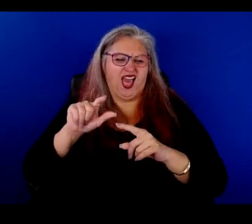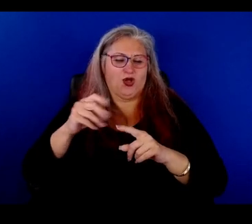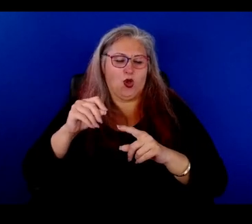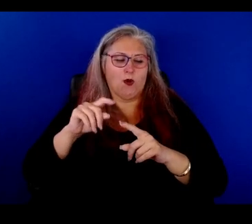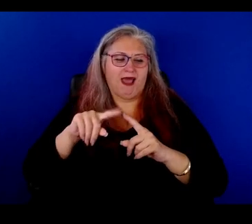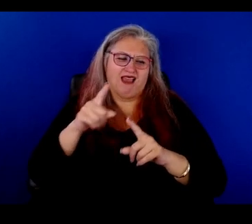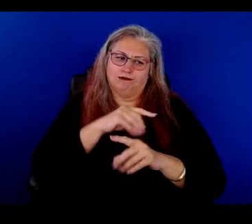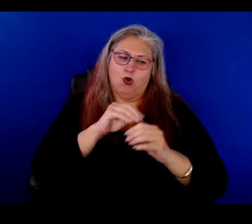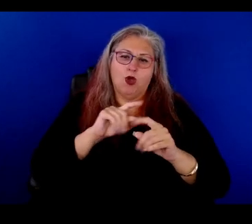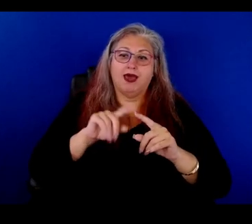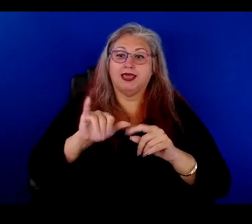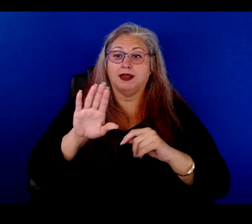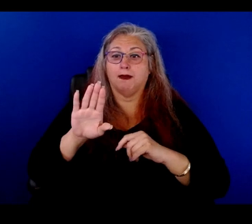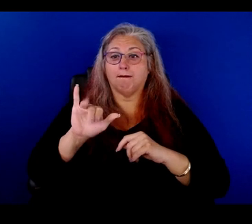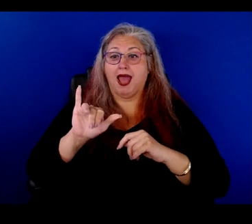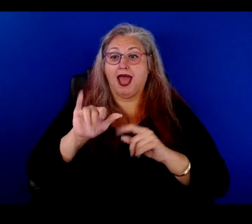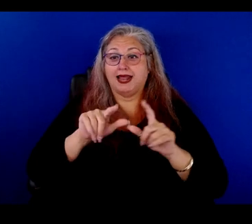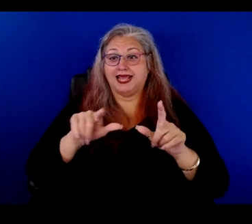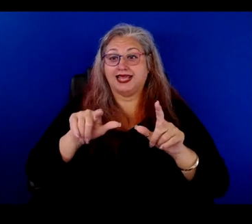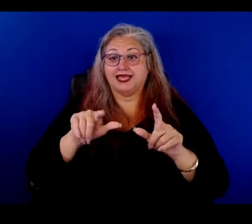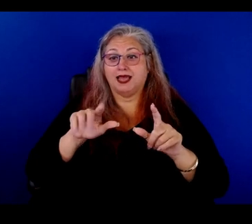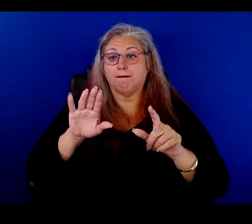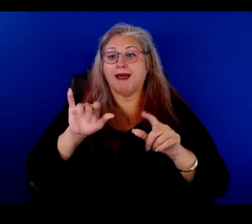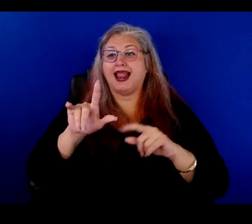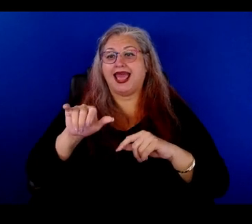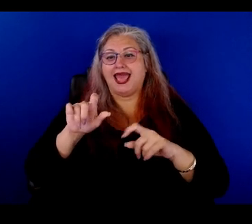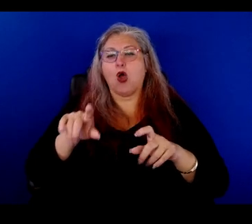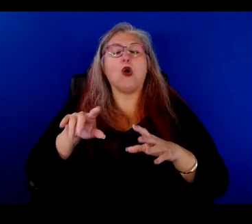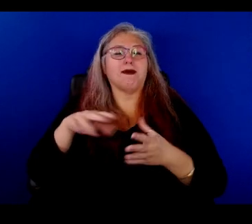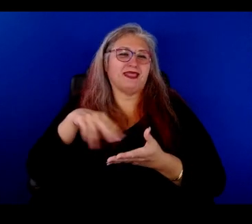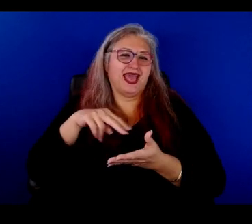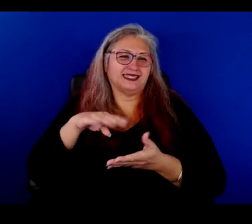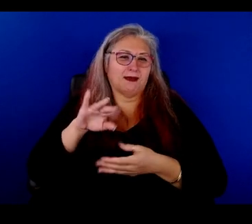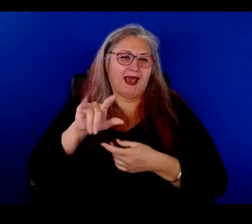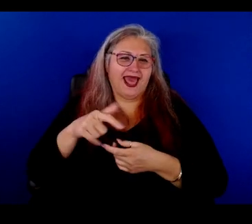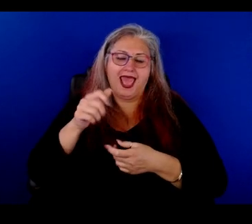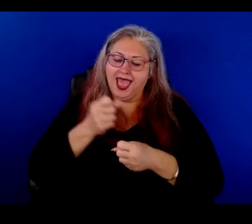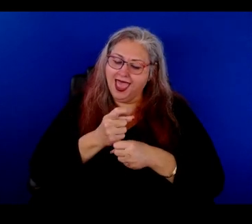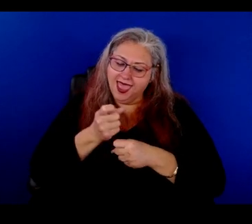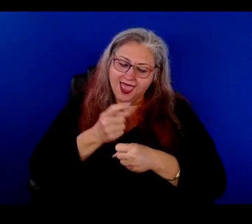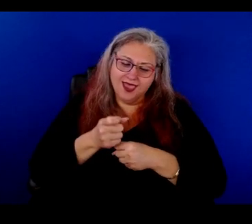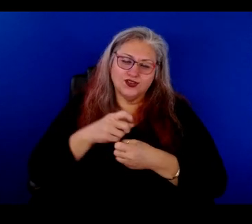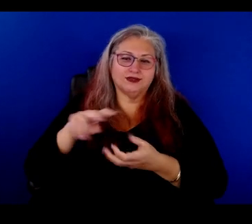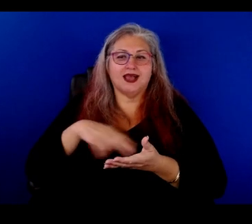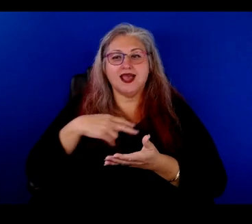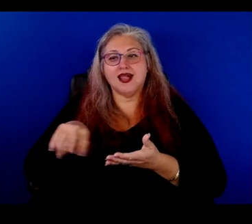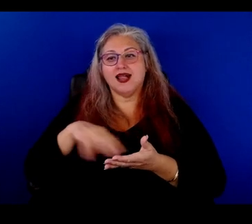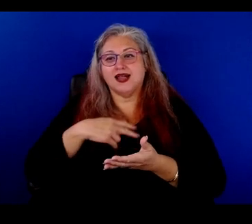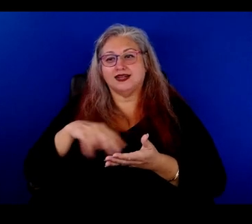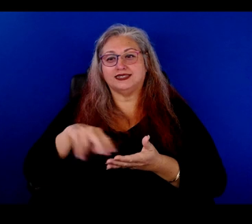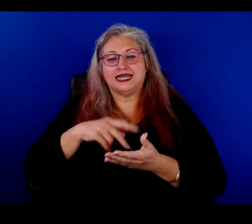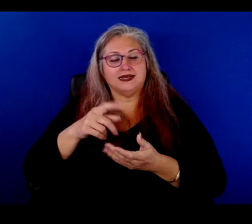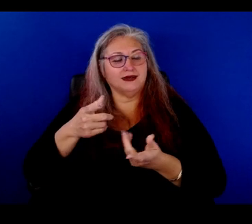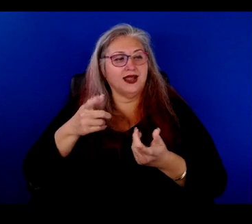highlight, uh, the baile, the baile, the baile, it was dance, it was a big dance every year, and, um, and